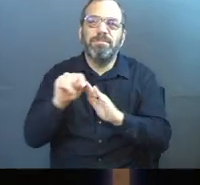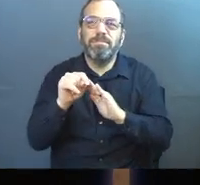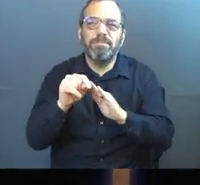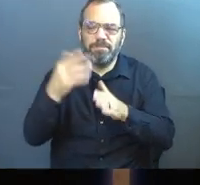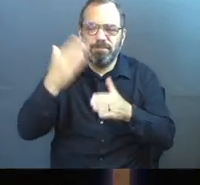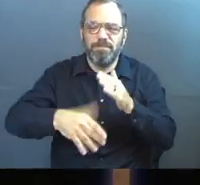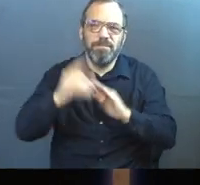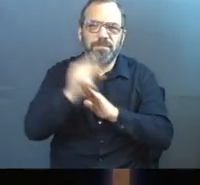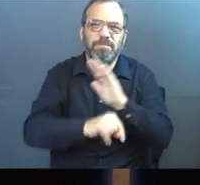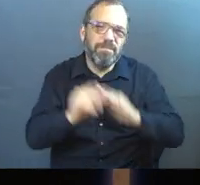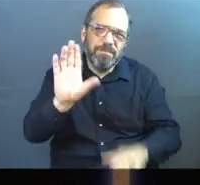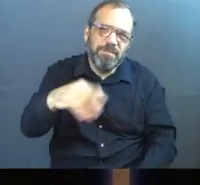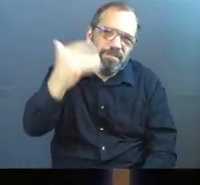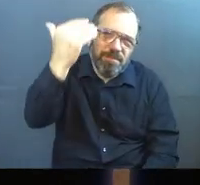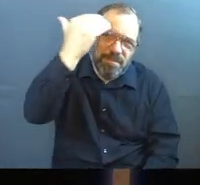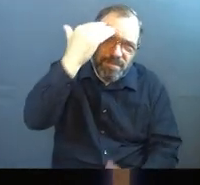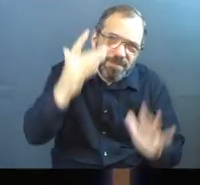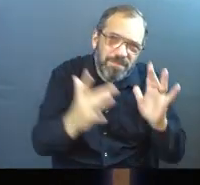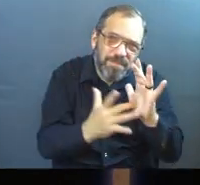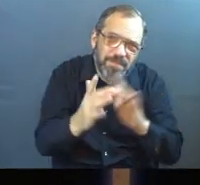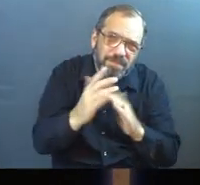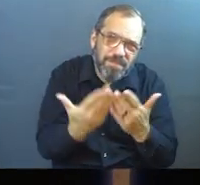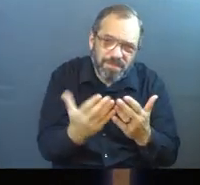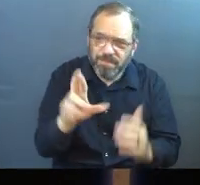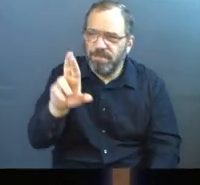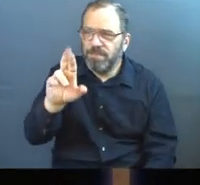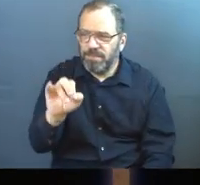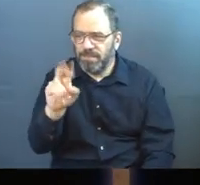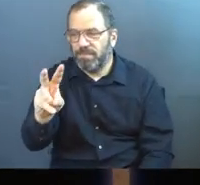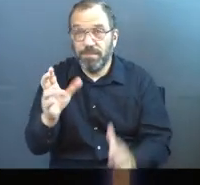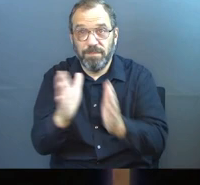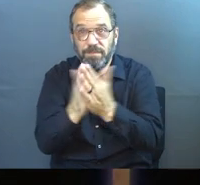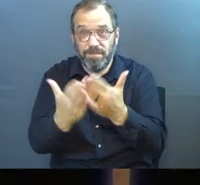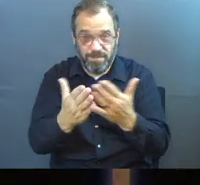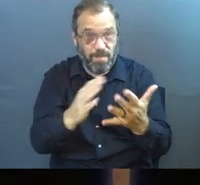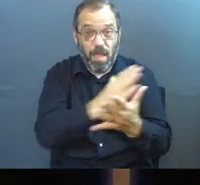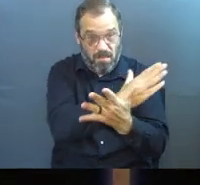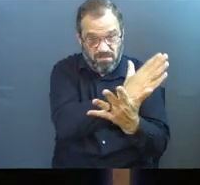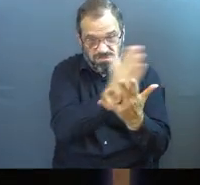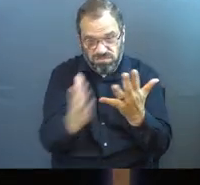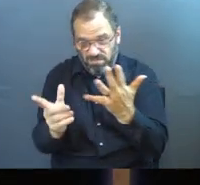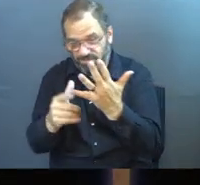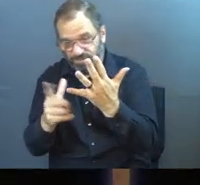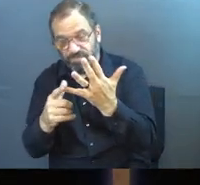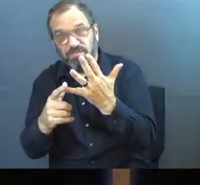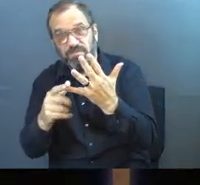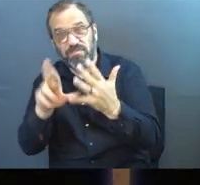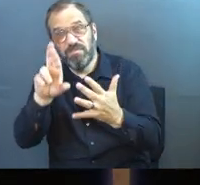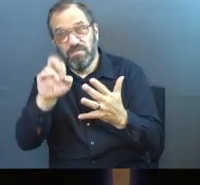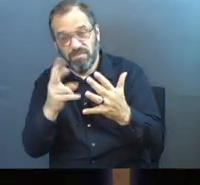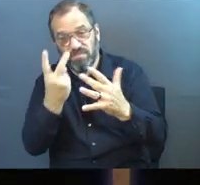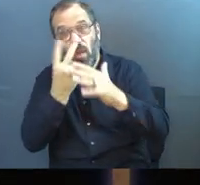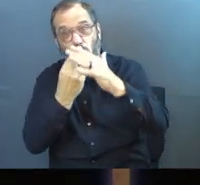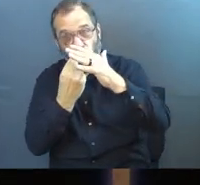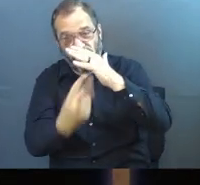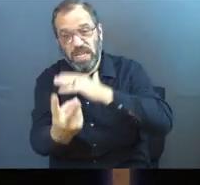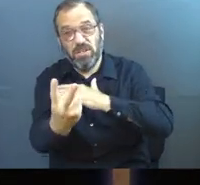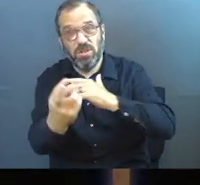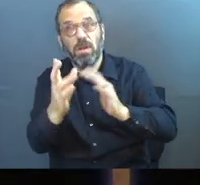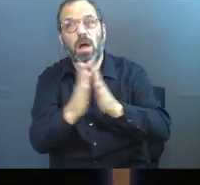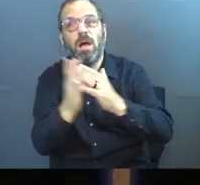And if you know the scripture, you know Revelation is a book at the very end of the Bible that talks about the end of time.